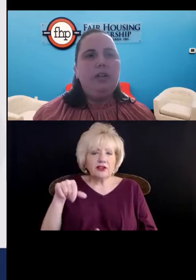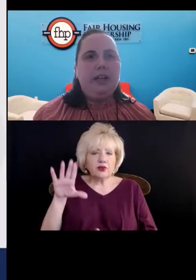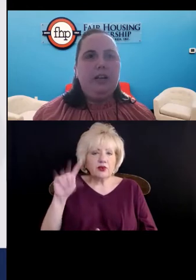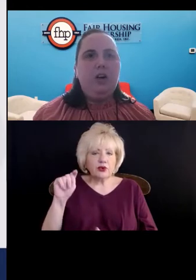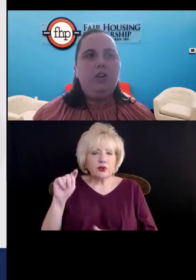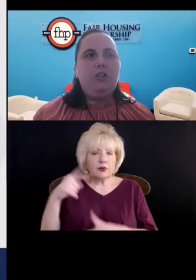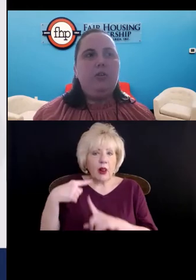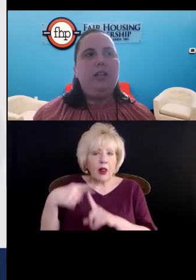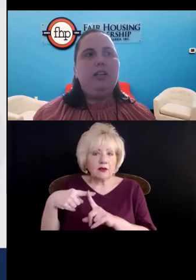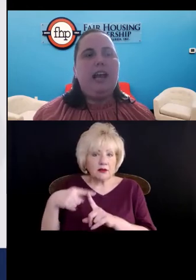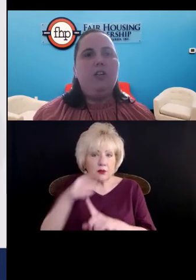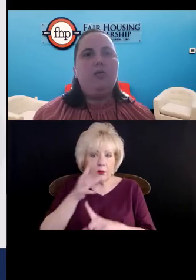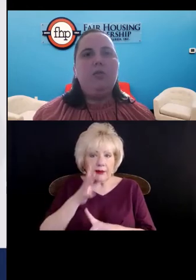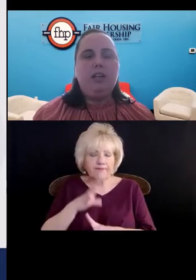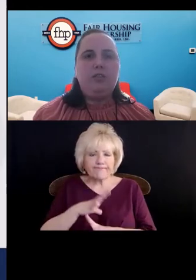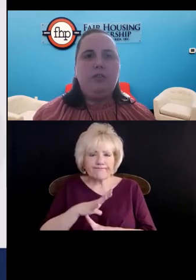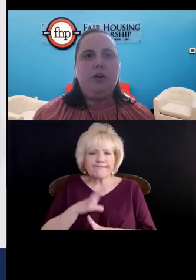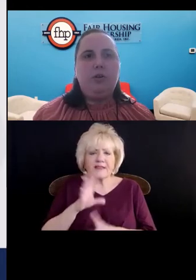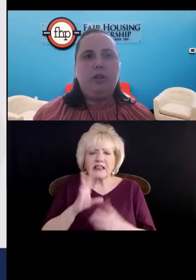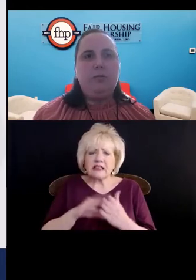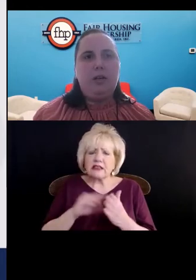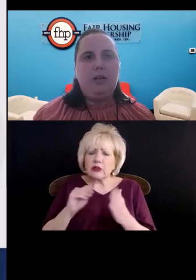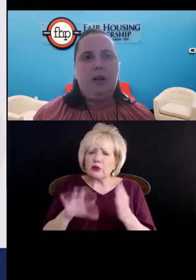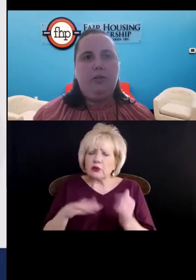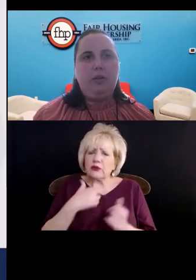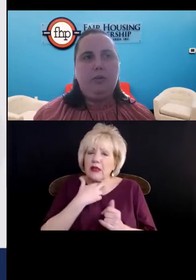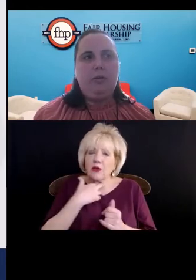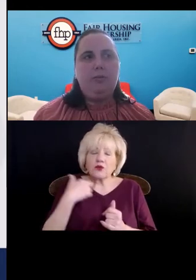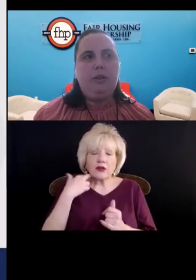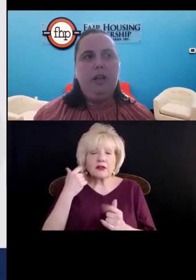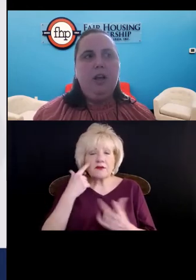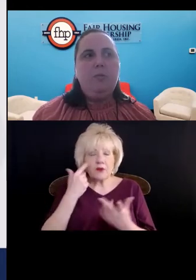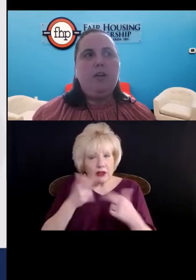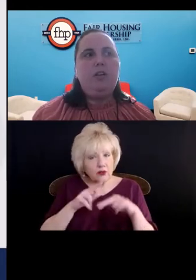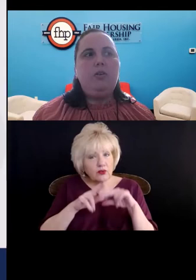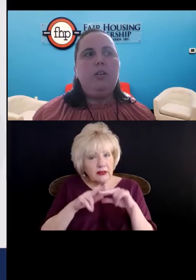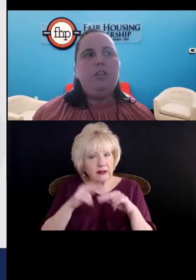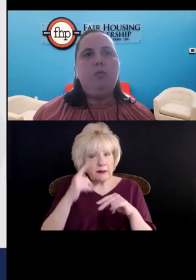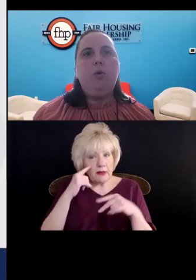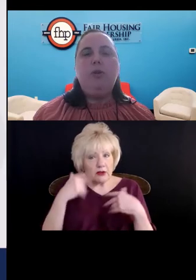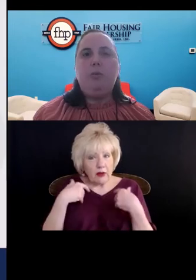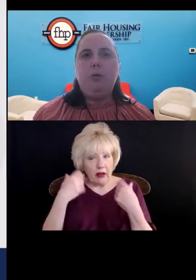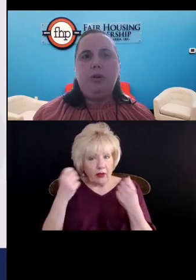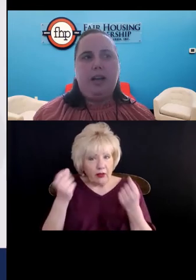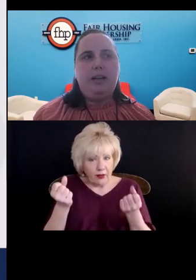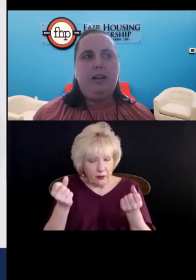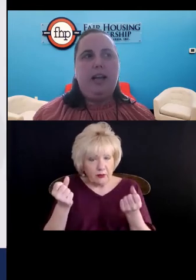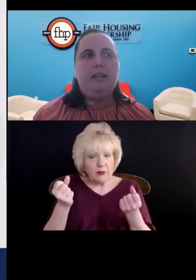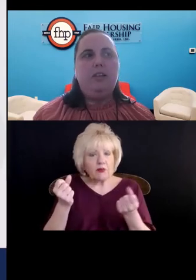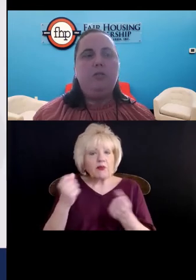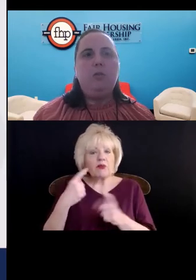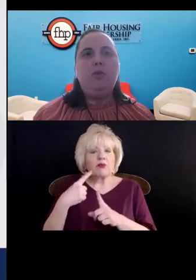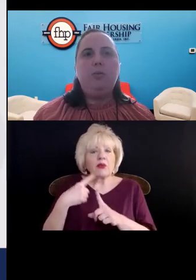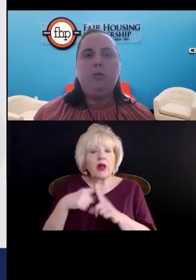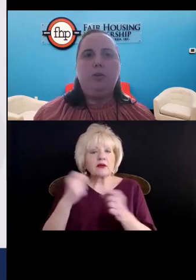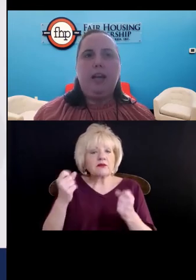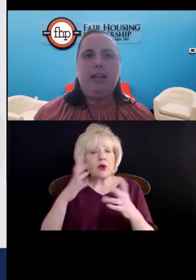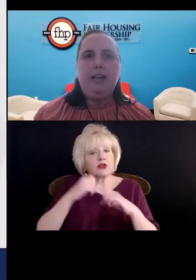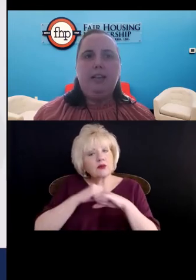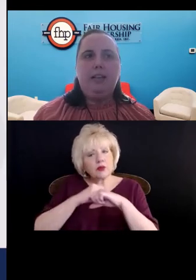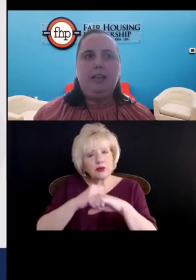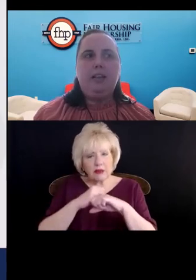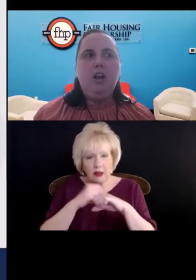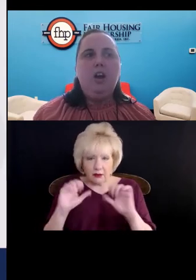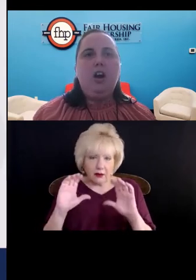not only are students at risk for increased mental health symptoms, but students of multiple protected classes of multiple